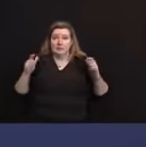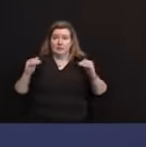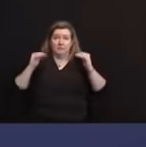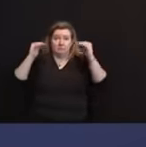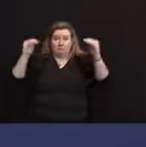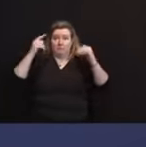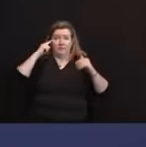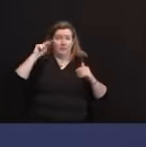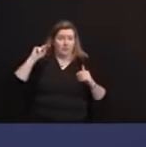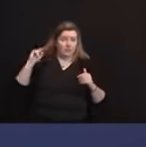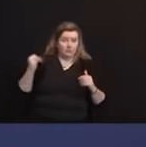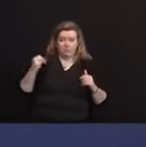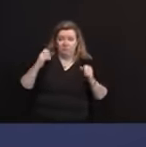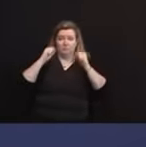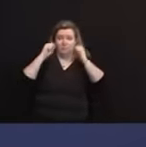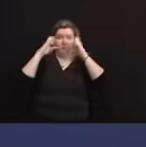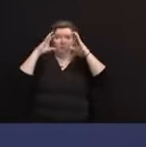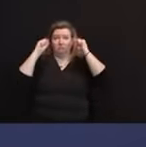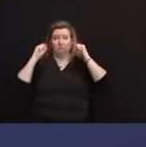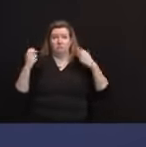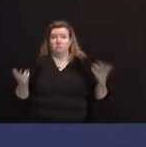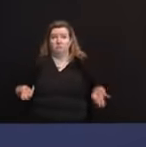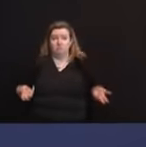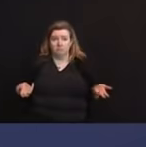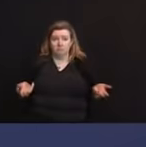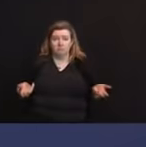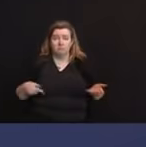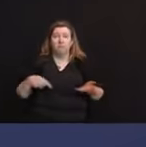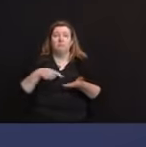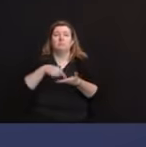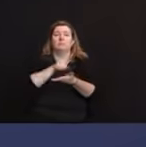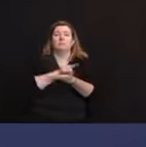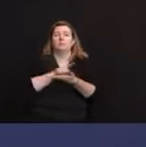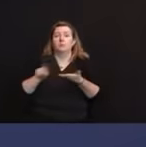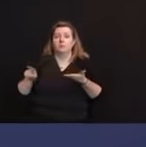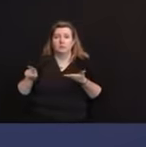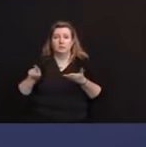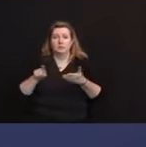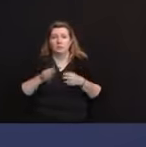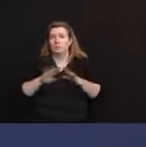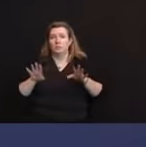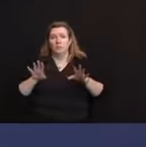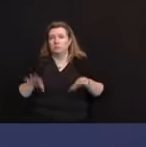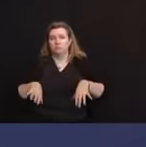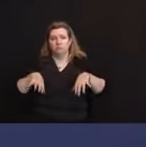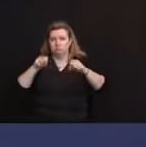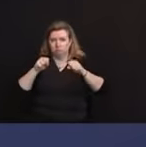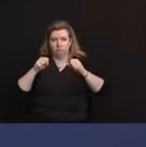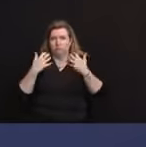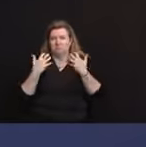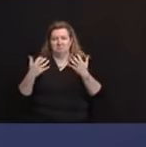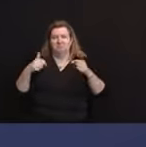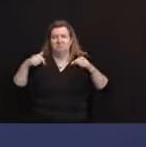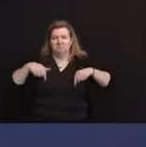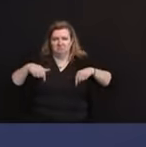and unless you're here otherwise, Monday at one o'clock. Sarah's got the mic. Dustin, good afternoon. Good afternoon.